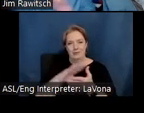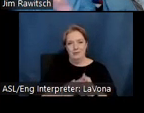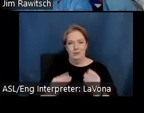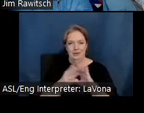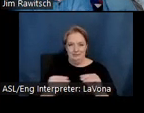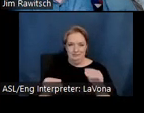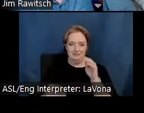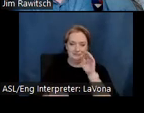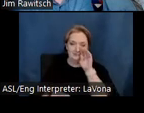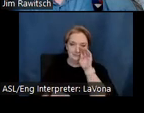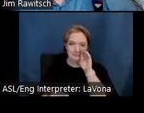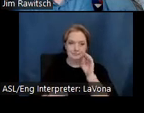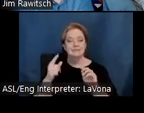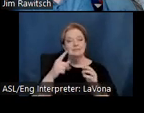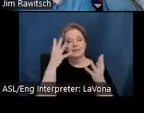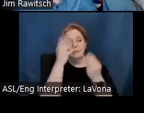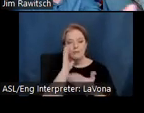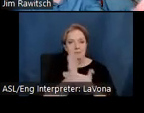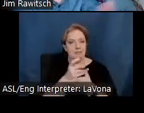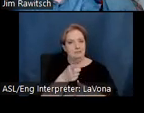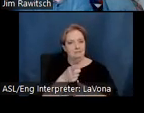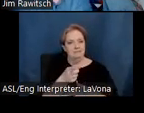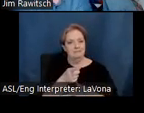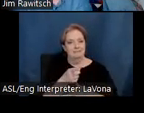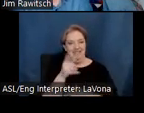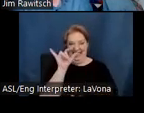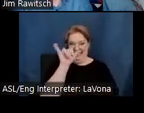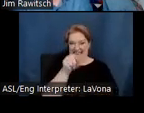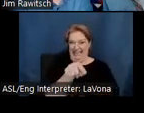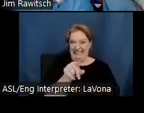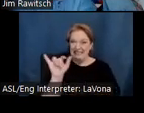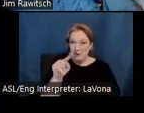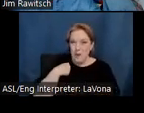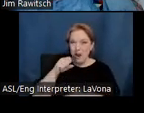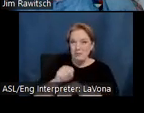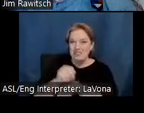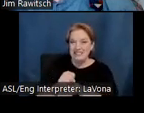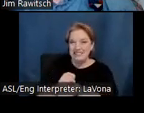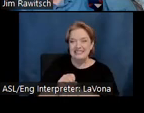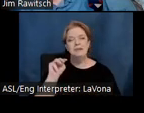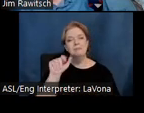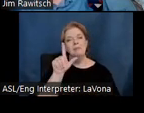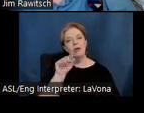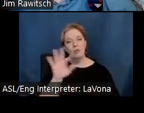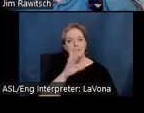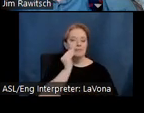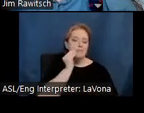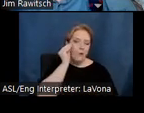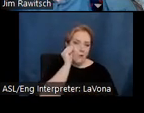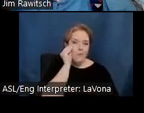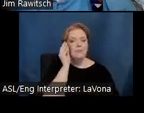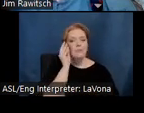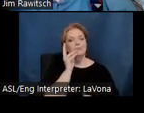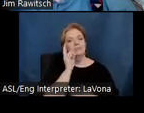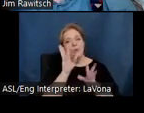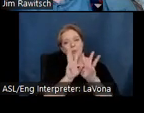And this beautiful picture, this is where I get to work. The Malouf Historic Home, Workshop and Discovery Garden,